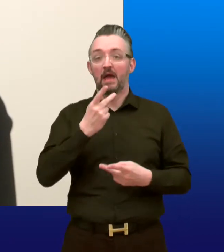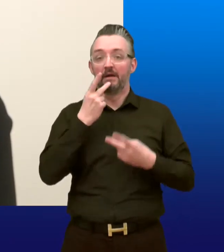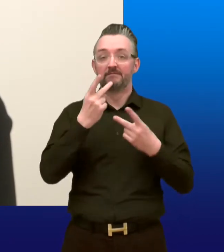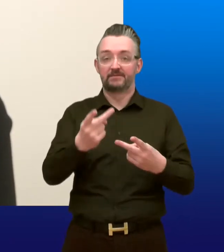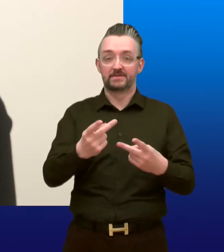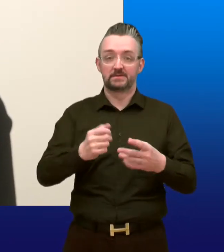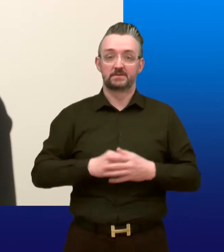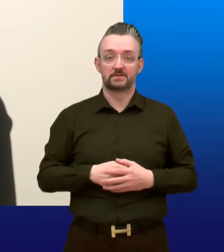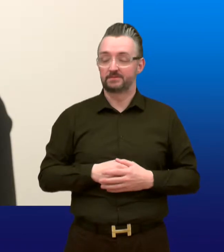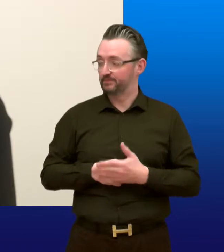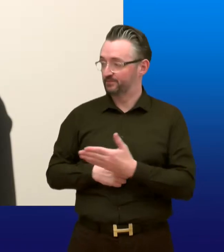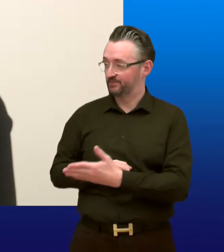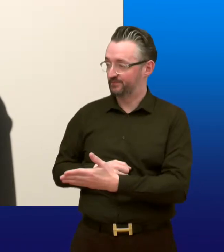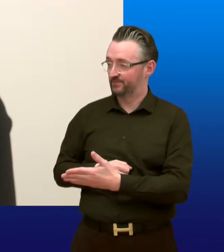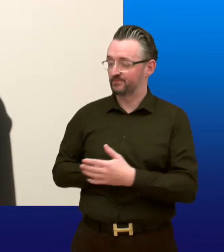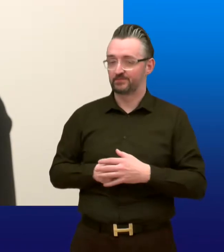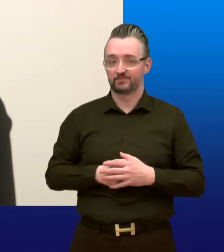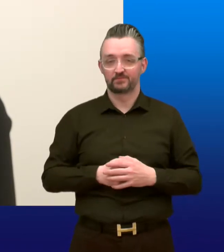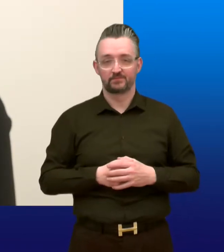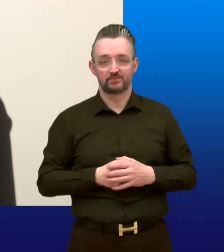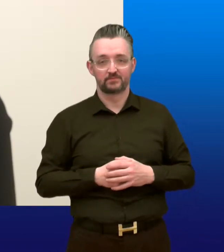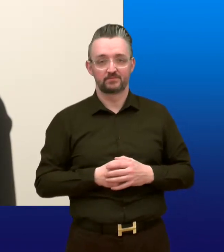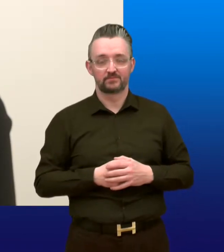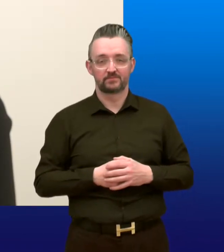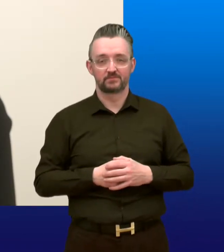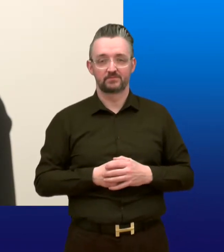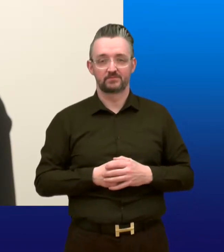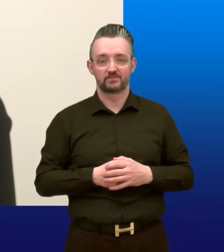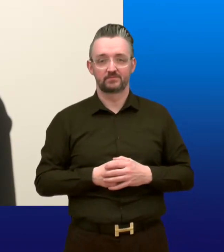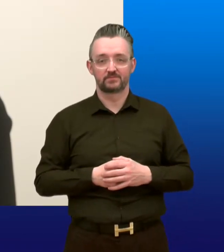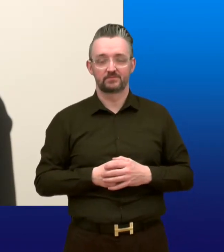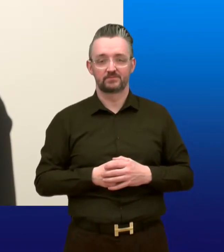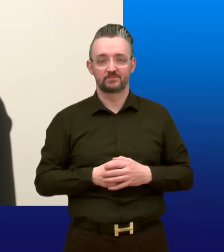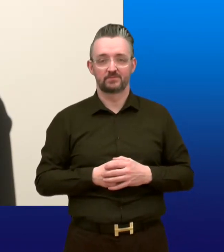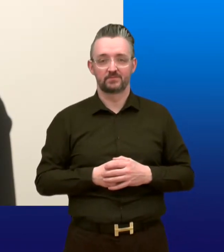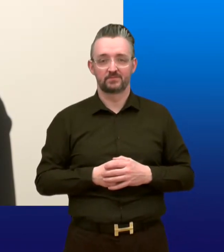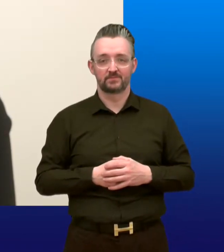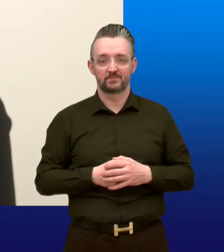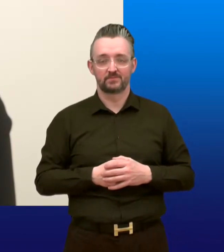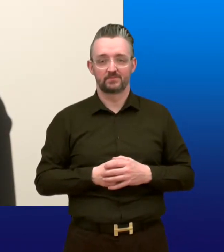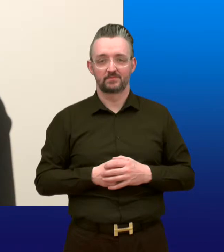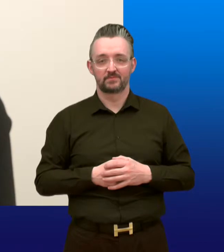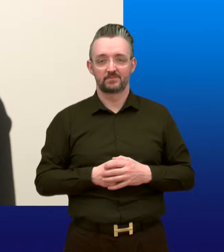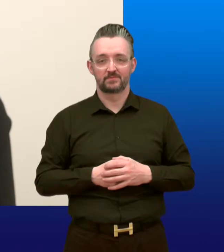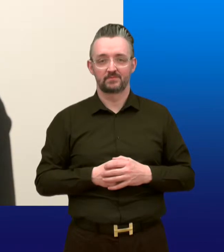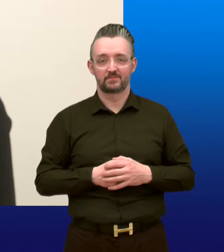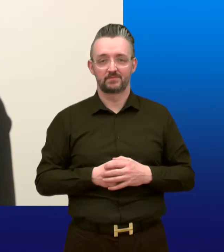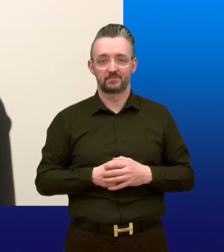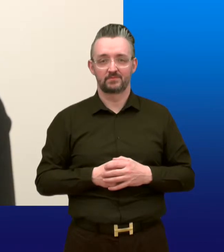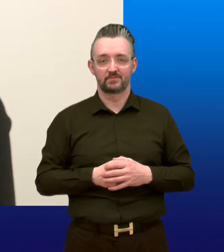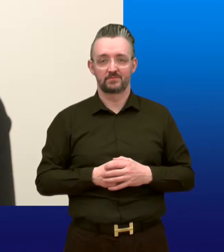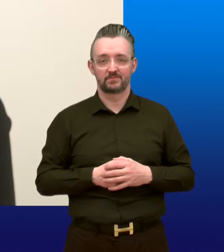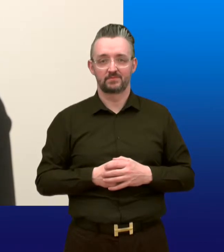Visit www.socialsecurity.gov.scot or call free phone 0800